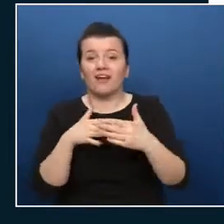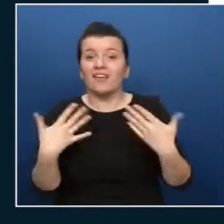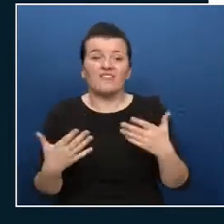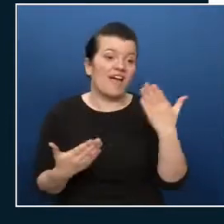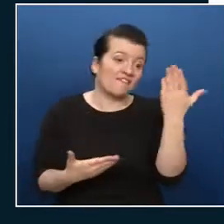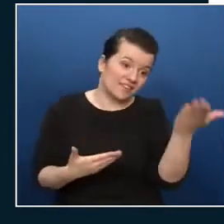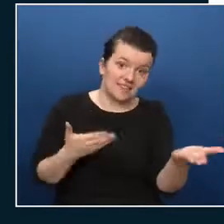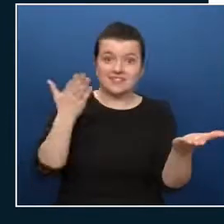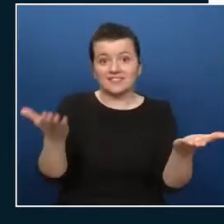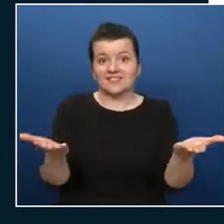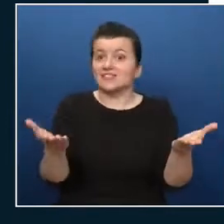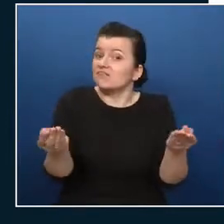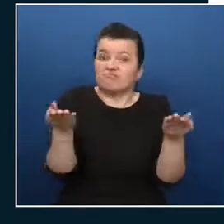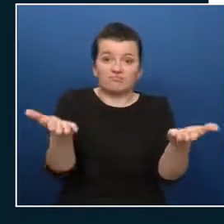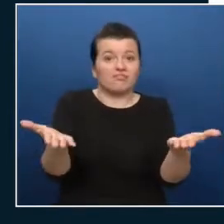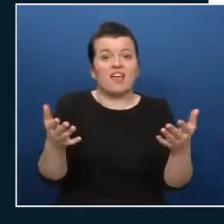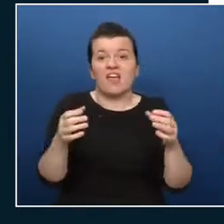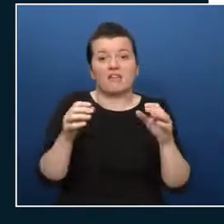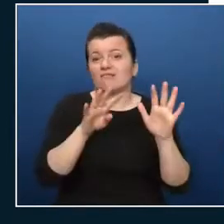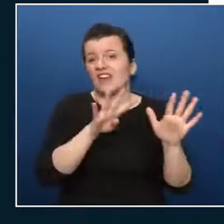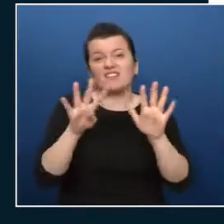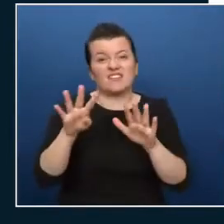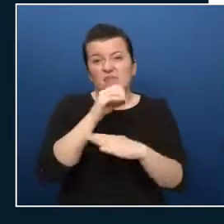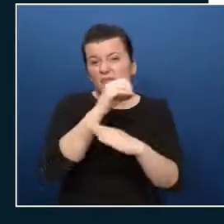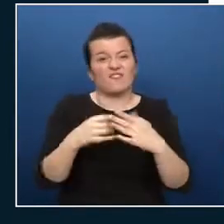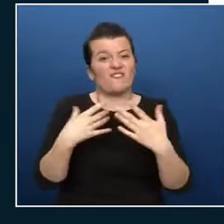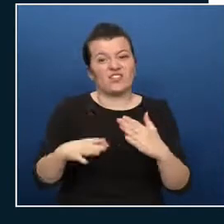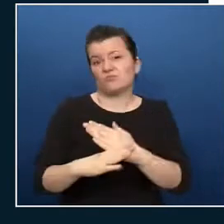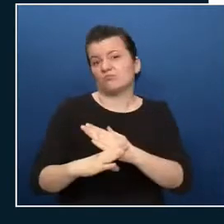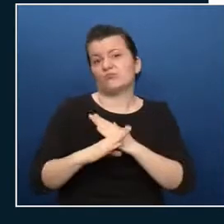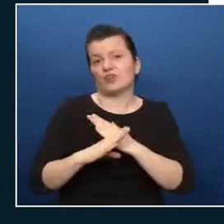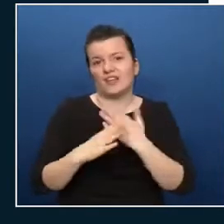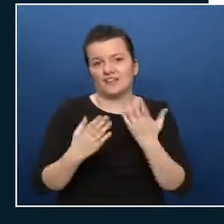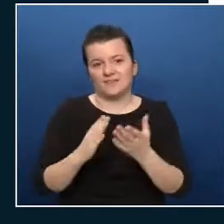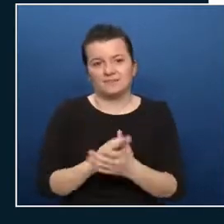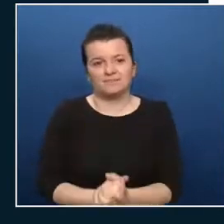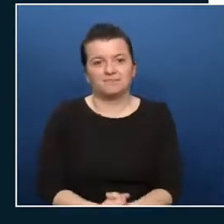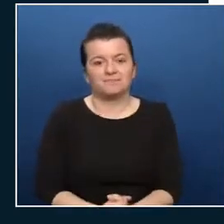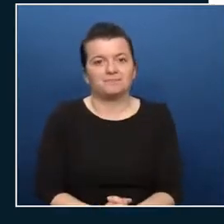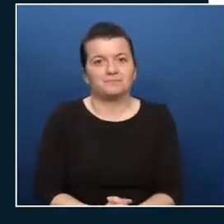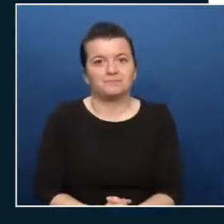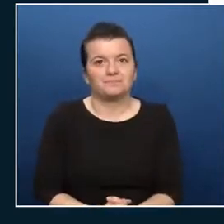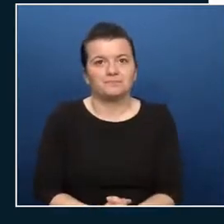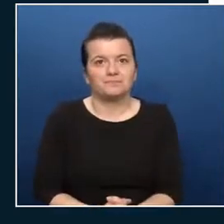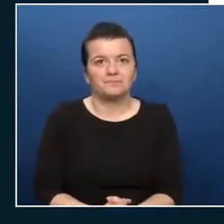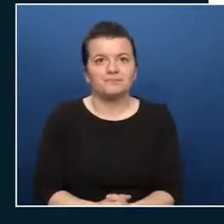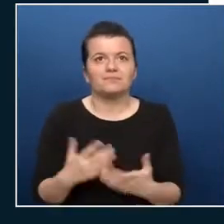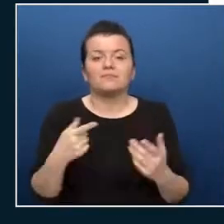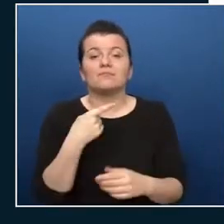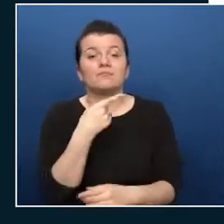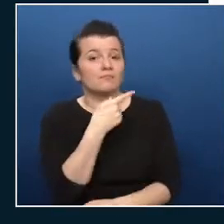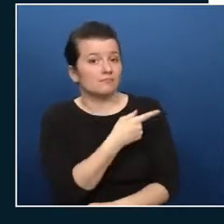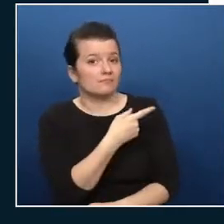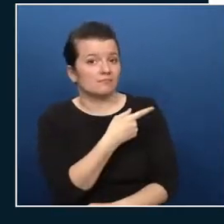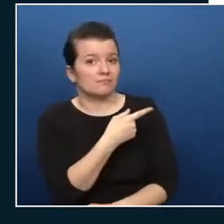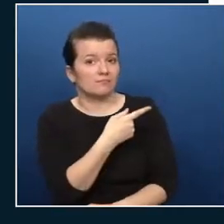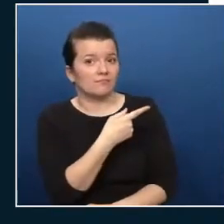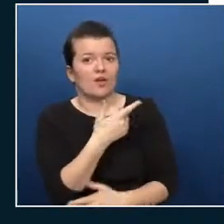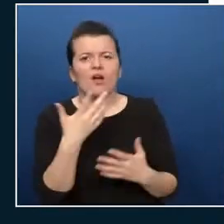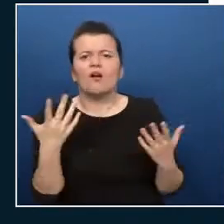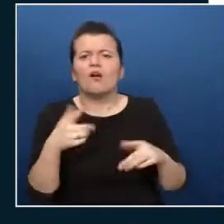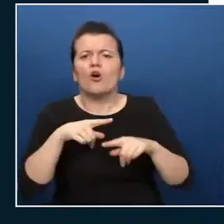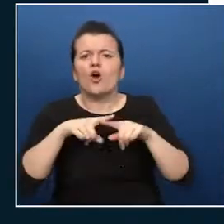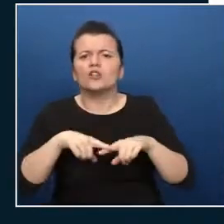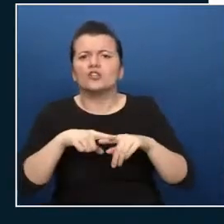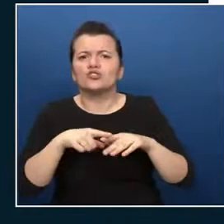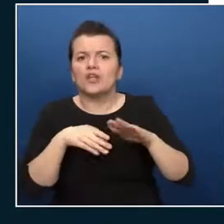next up conditional access so conditional access policies are evaluated when a user wants